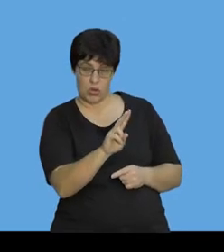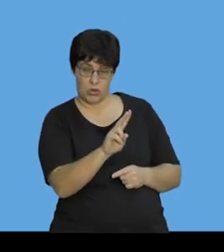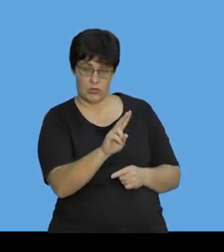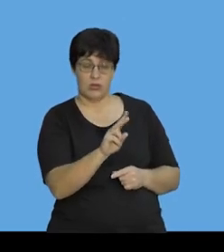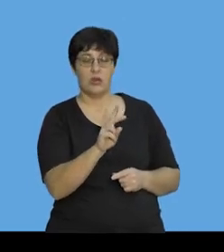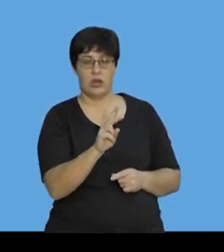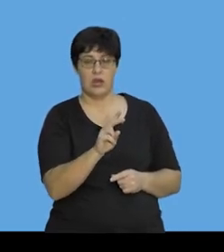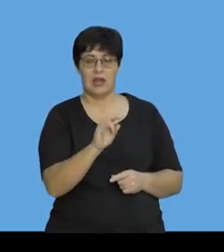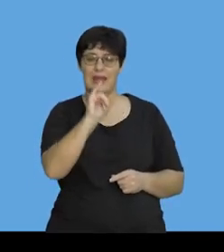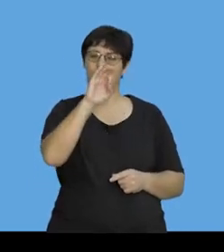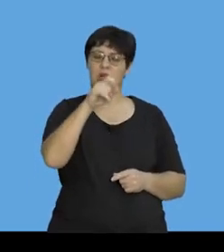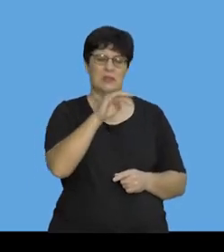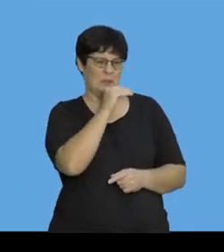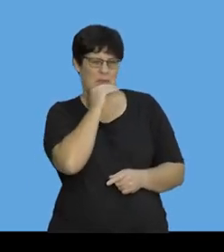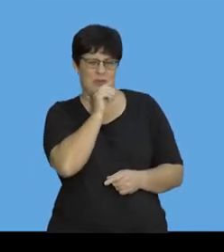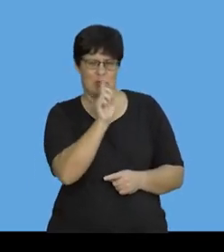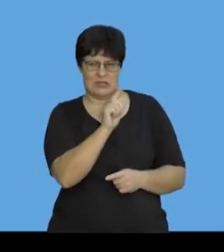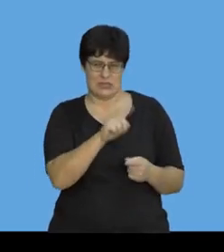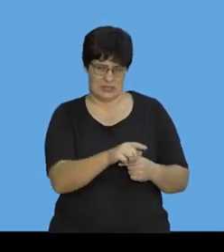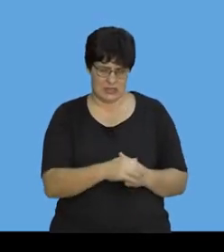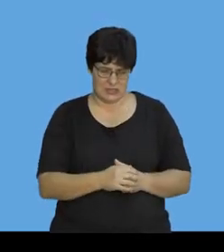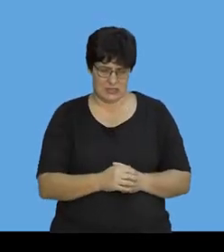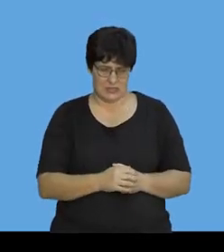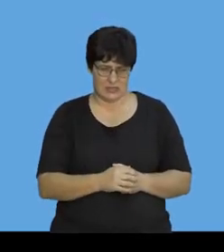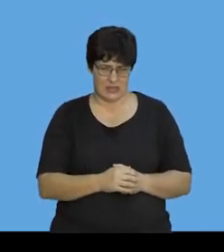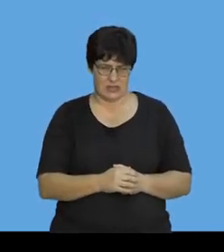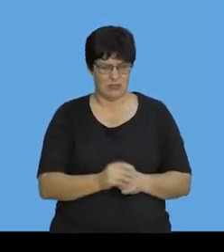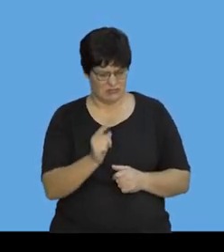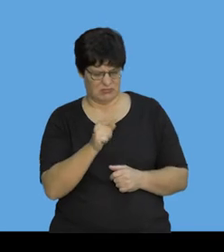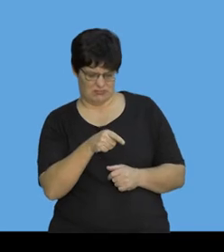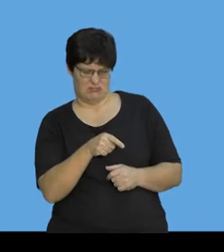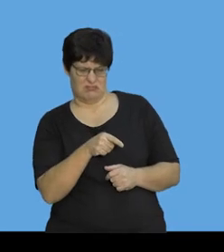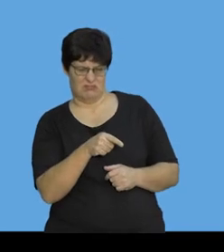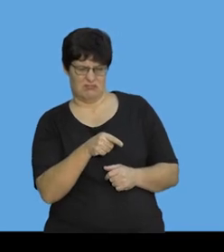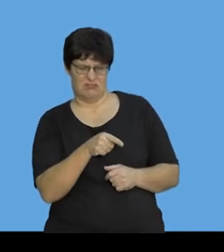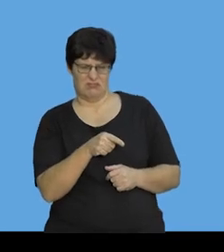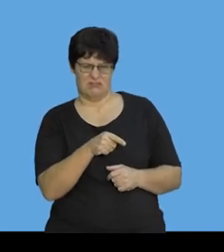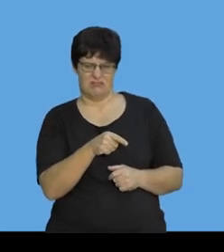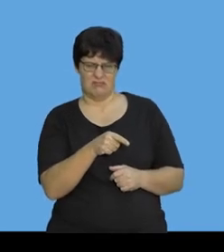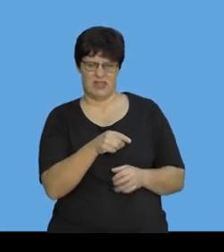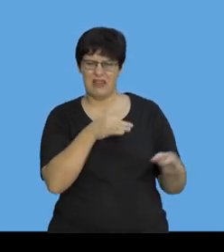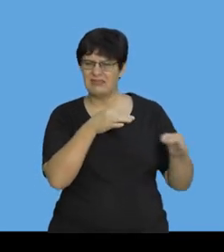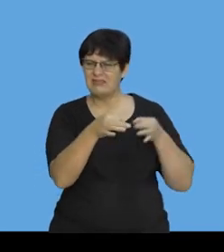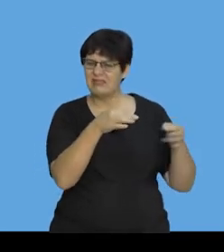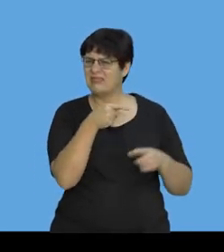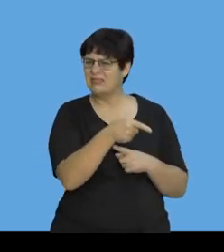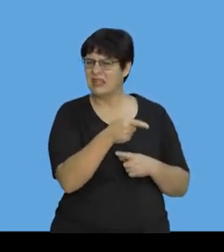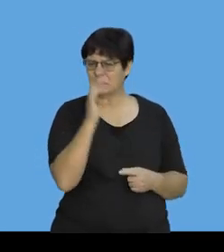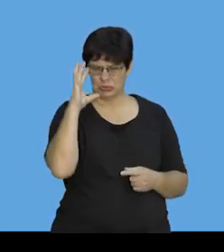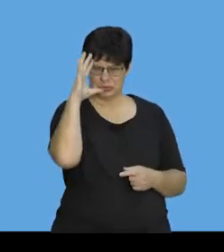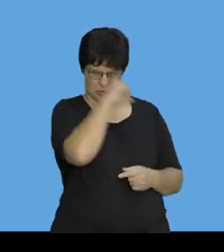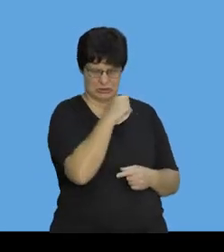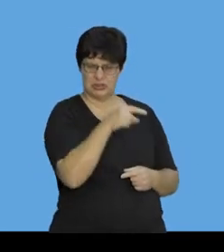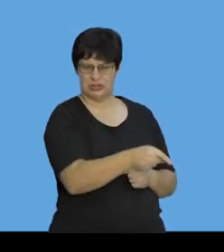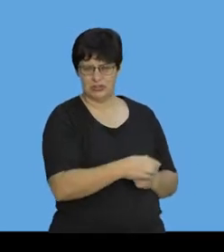definition, okay? And its definition is a little strange because impulse is one of the only things